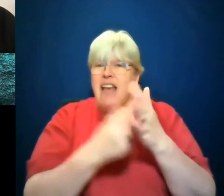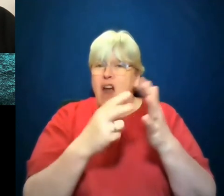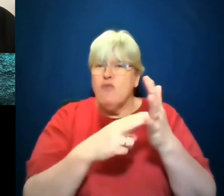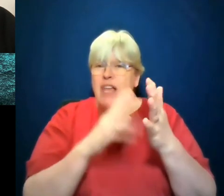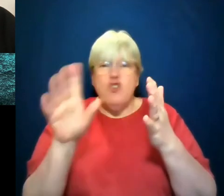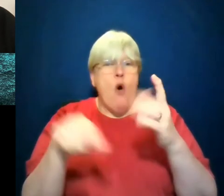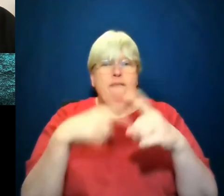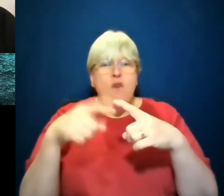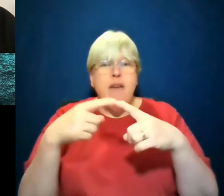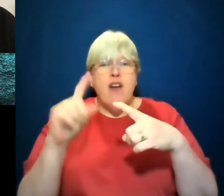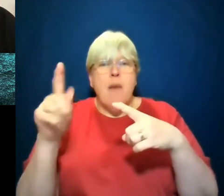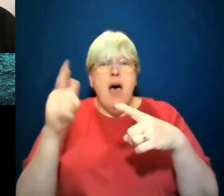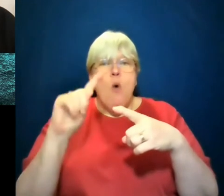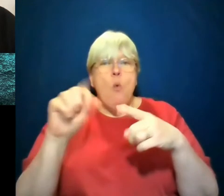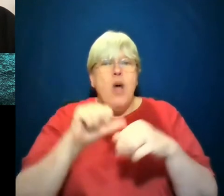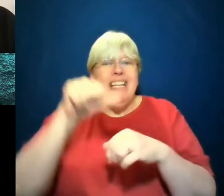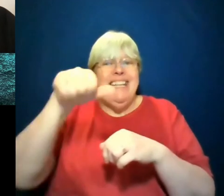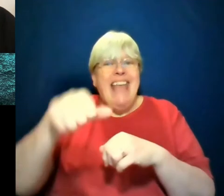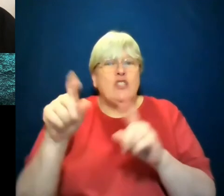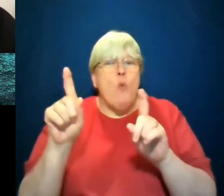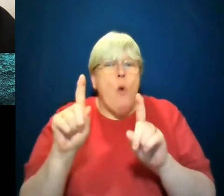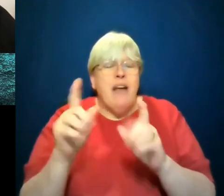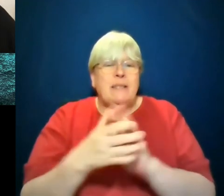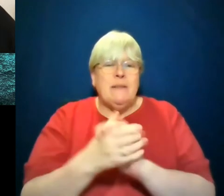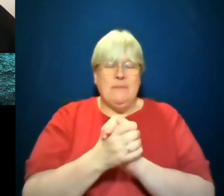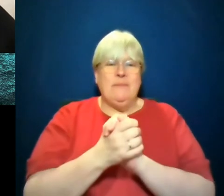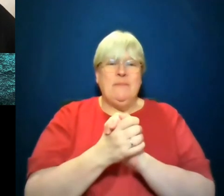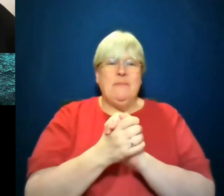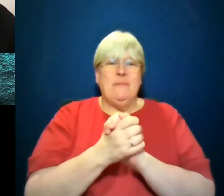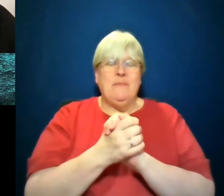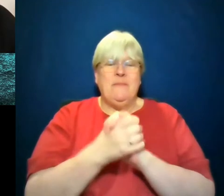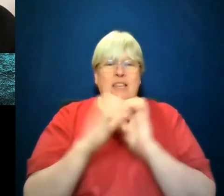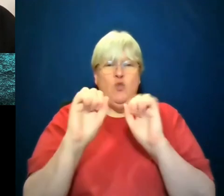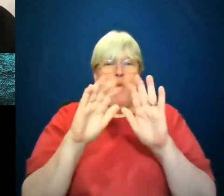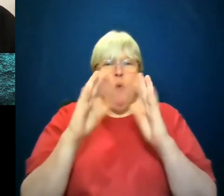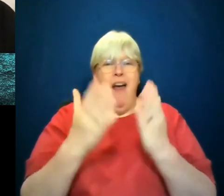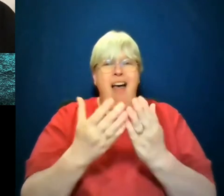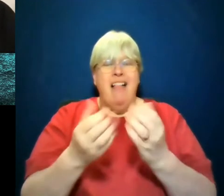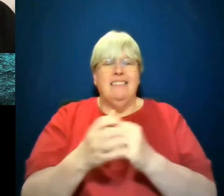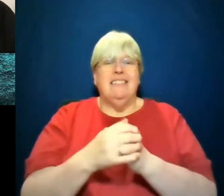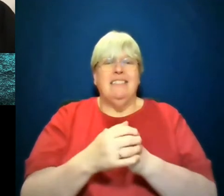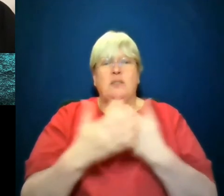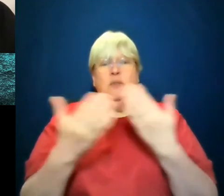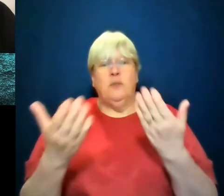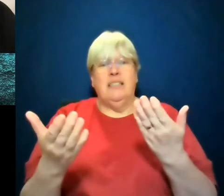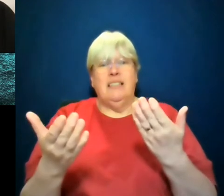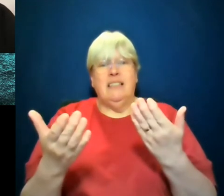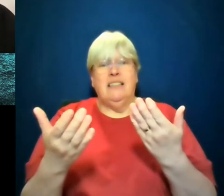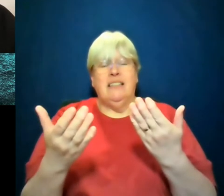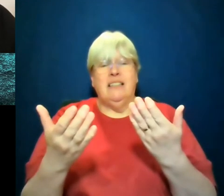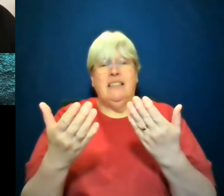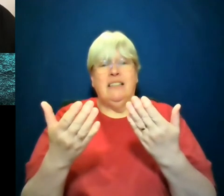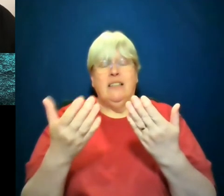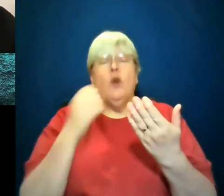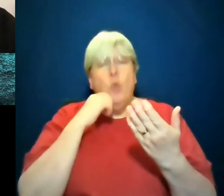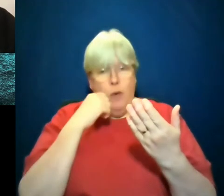What is coming next? Where are we going next in, in the Attica Lot world? Well, there is a Darren book coming. That